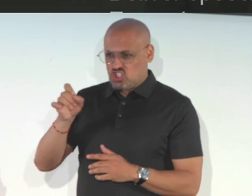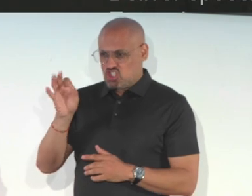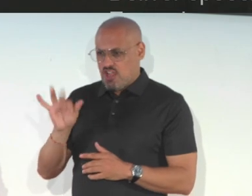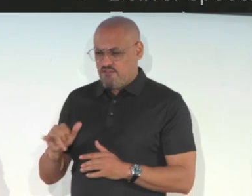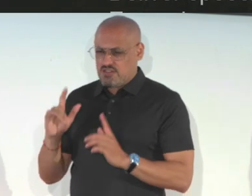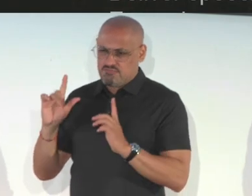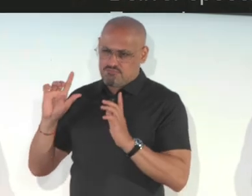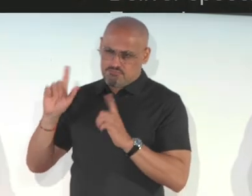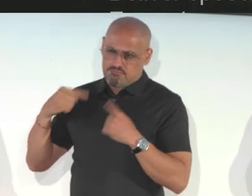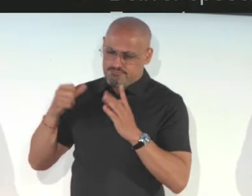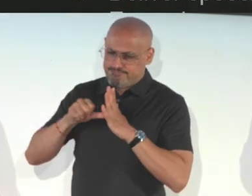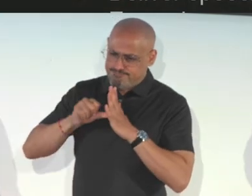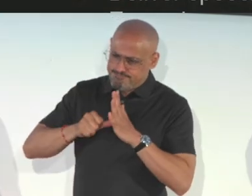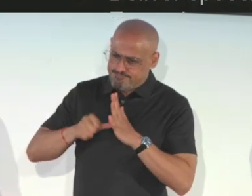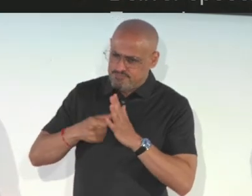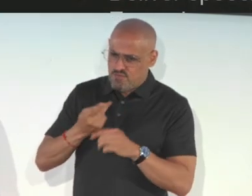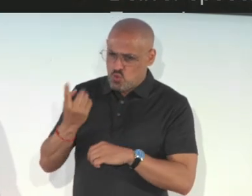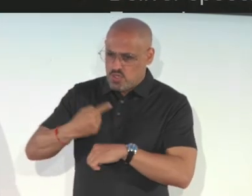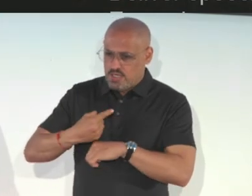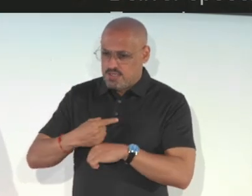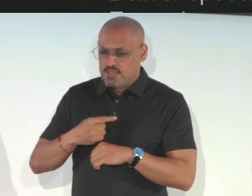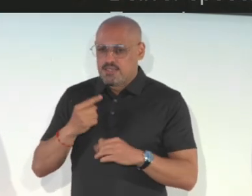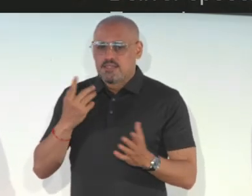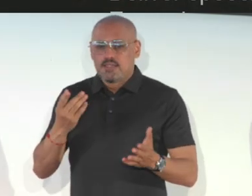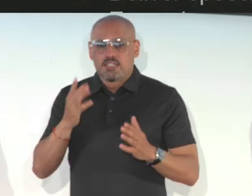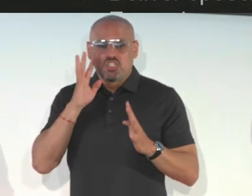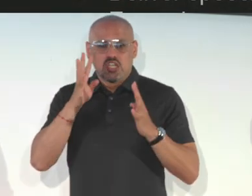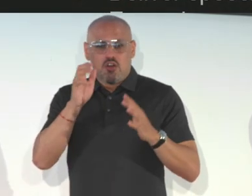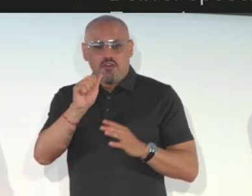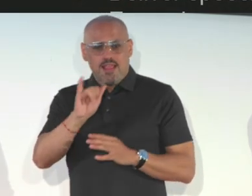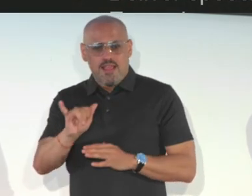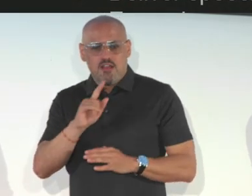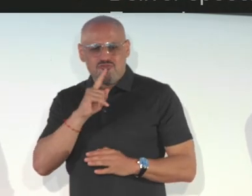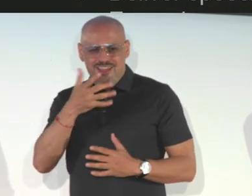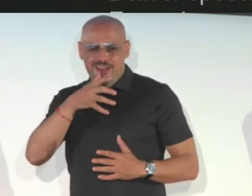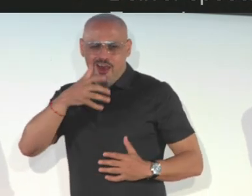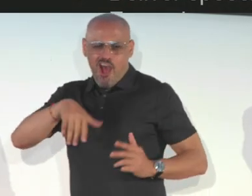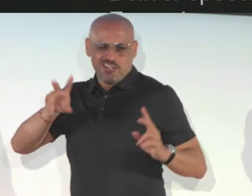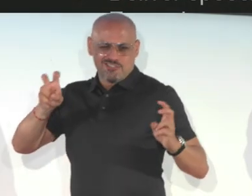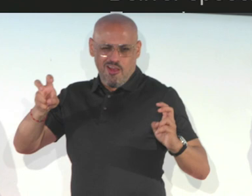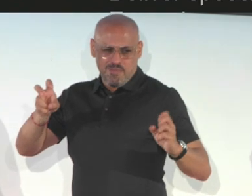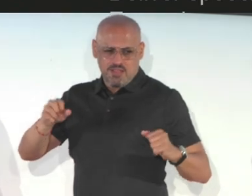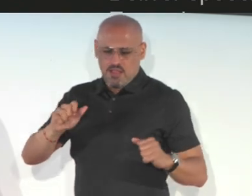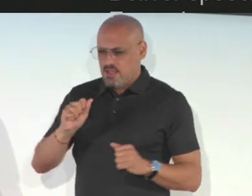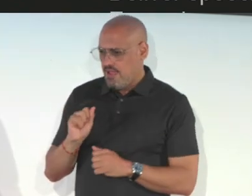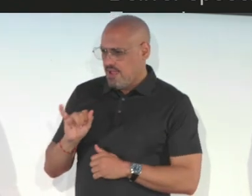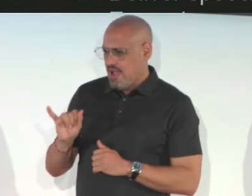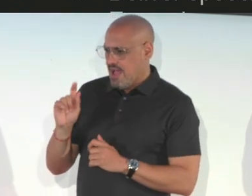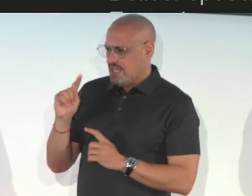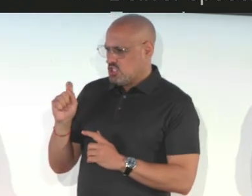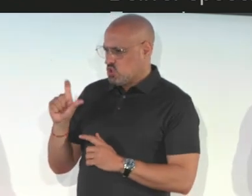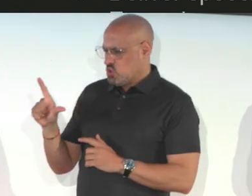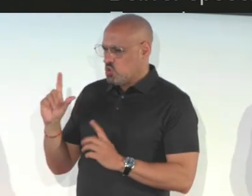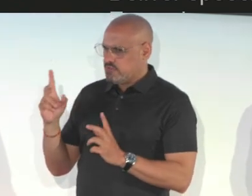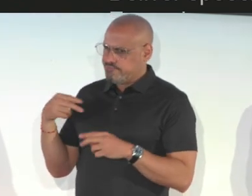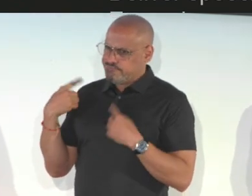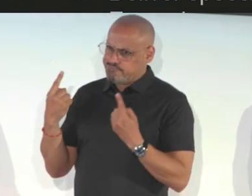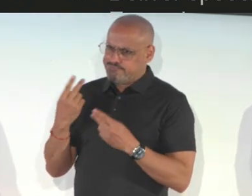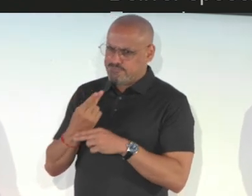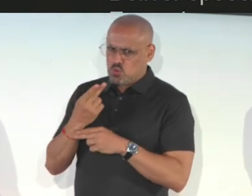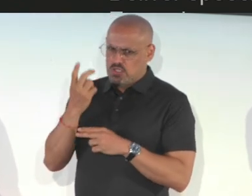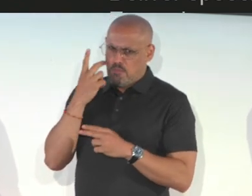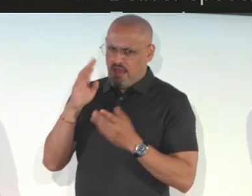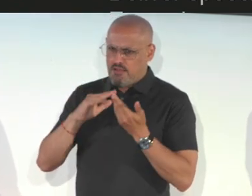over the last couple days, that although generative AI now is a really hot topic, AI tools have been used in the blindness community